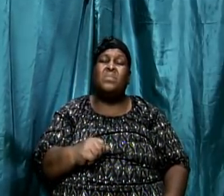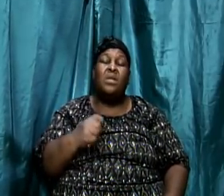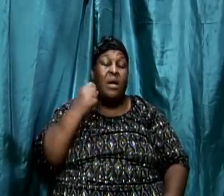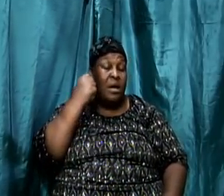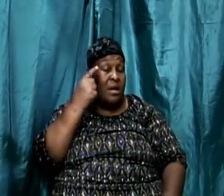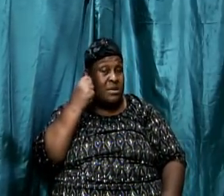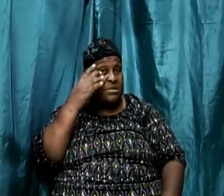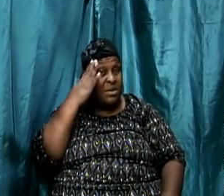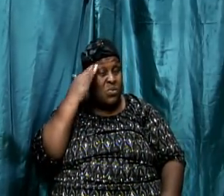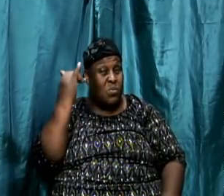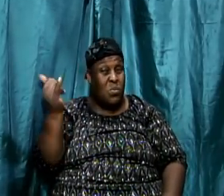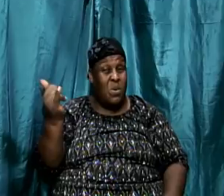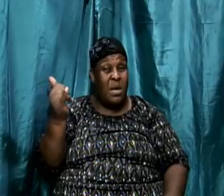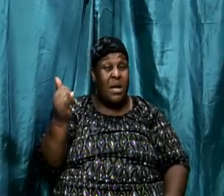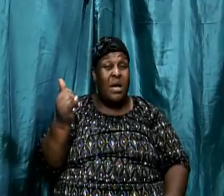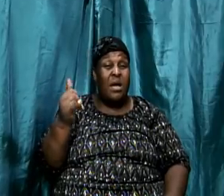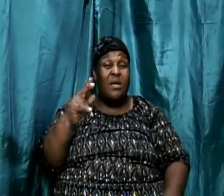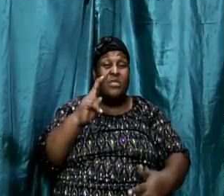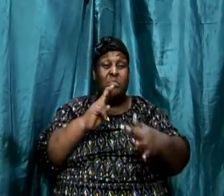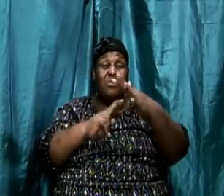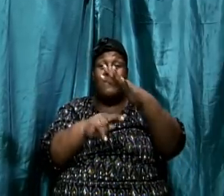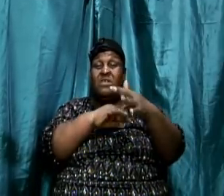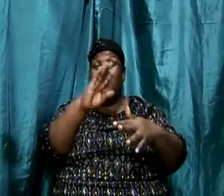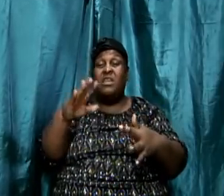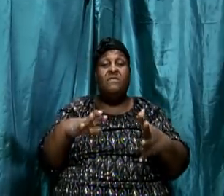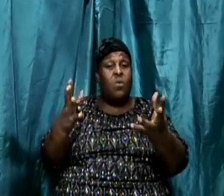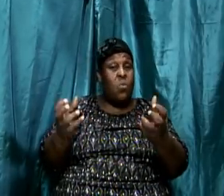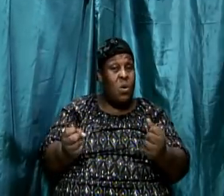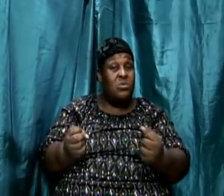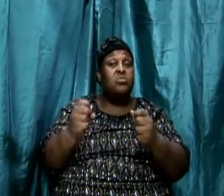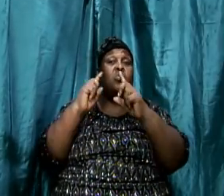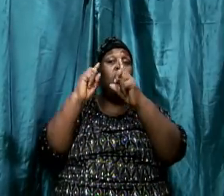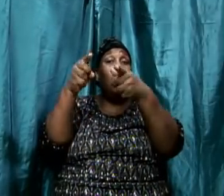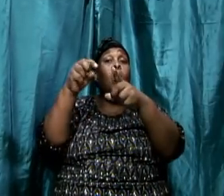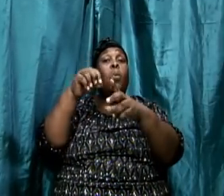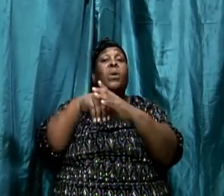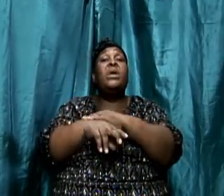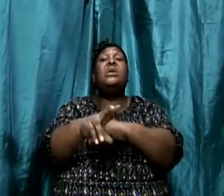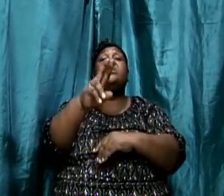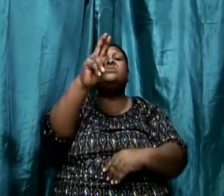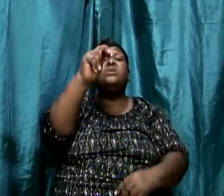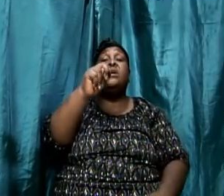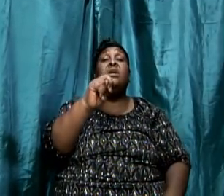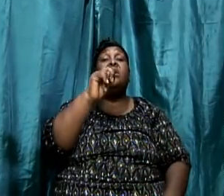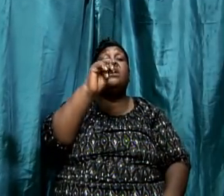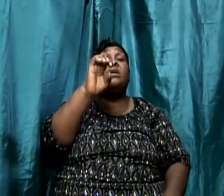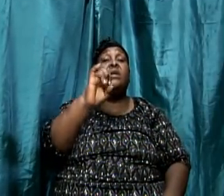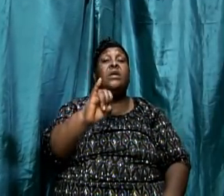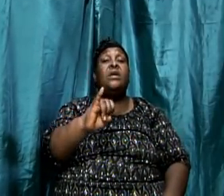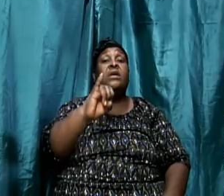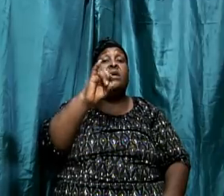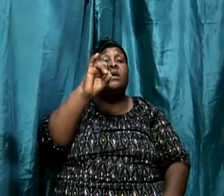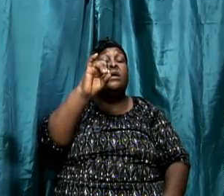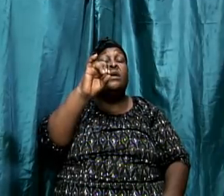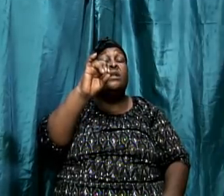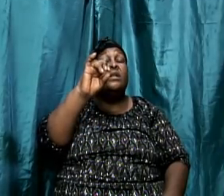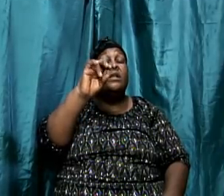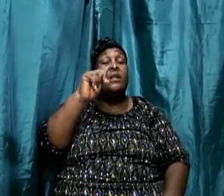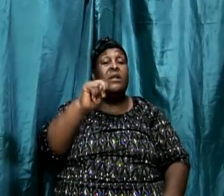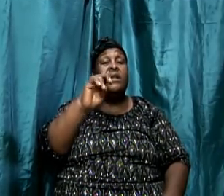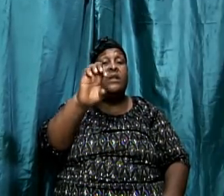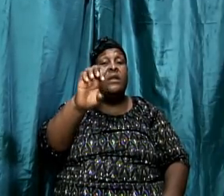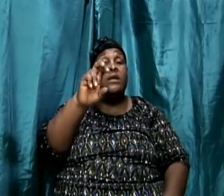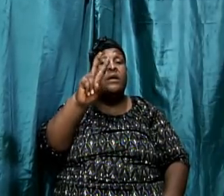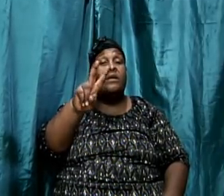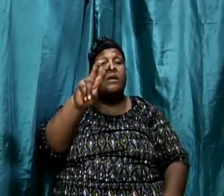the prophet never wanted to go down there. Nineveh had nothing to do with Jews at all. It was not a Jewish set of